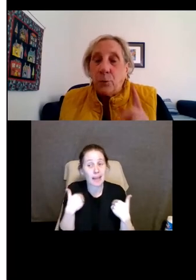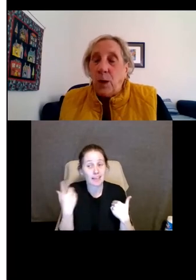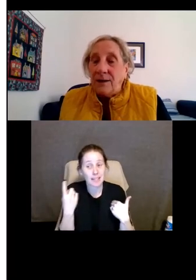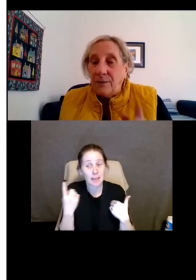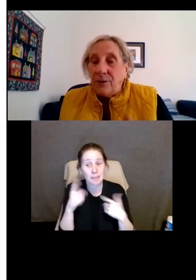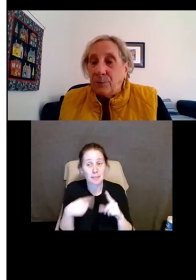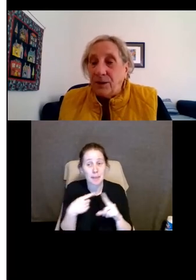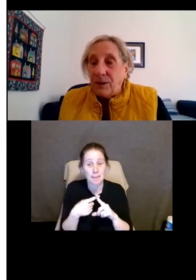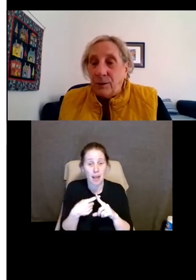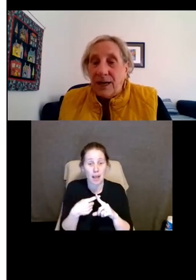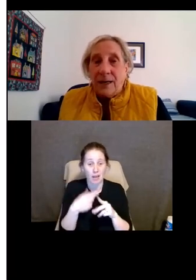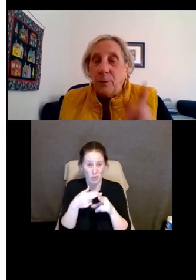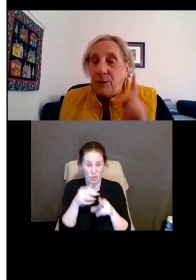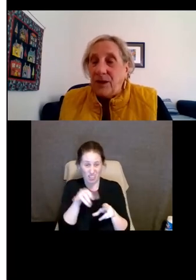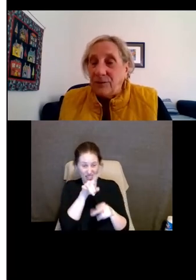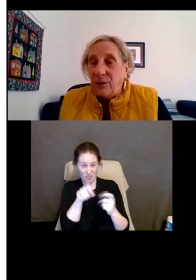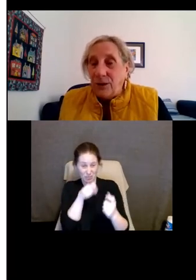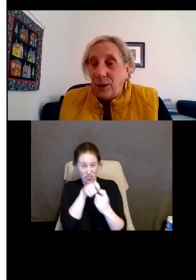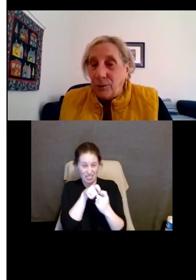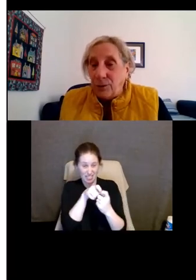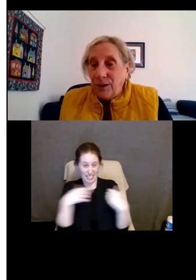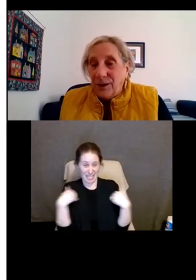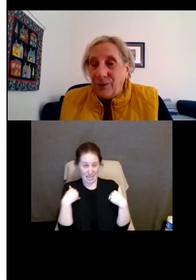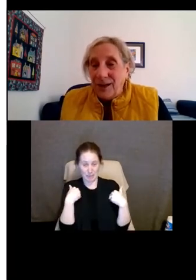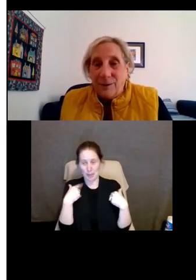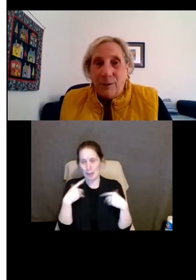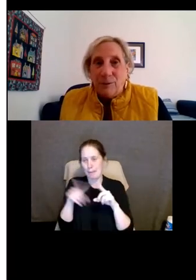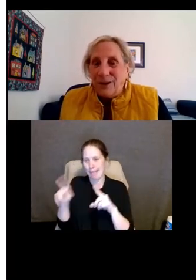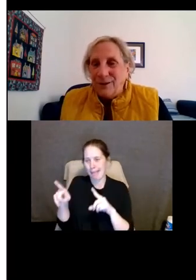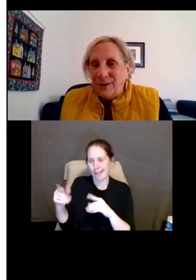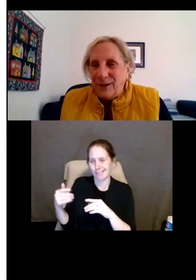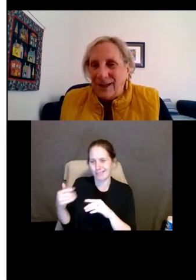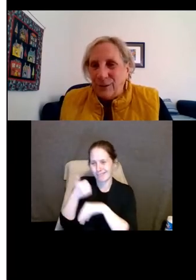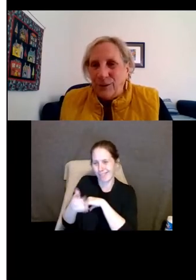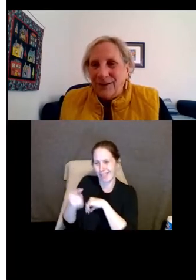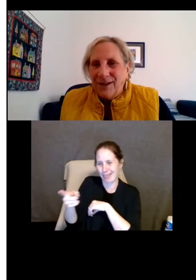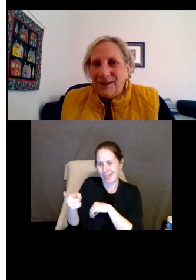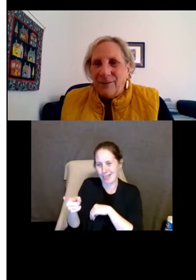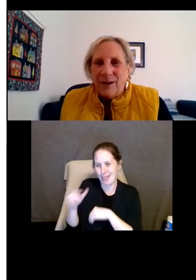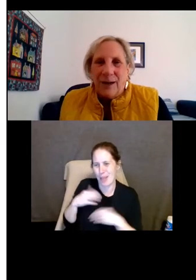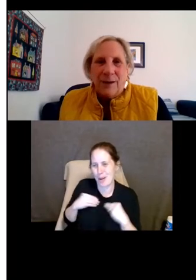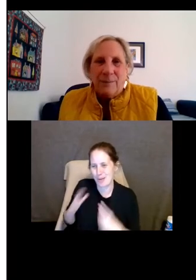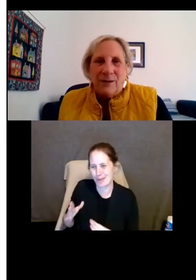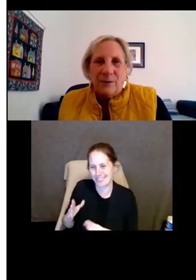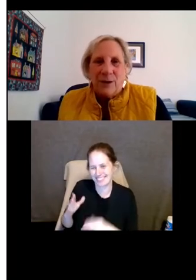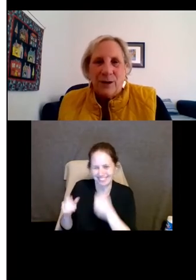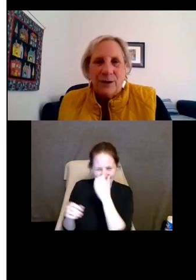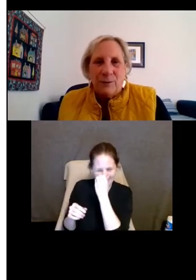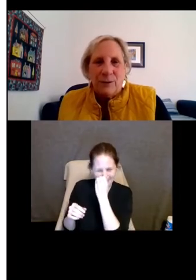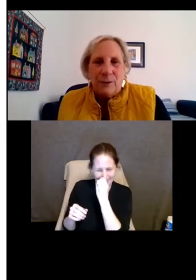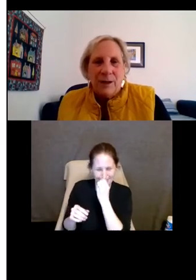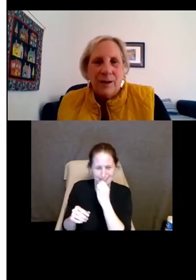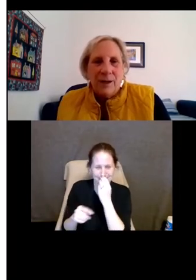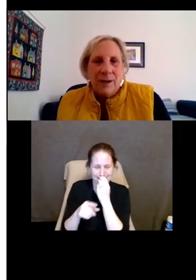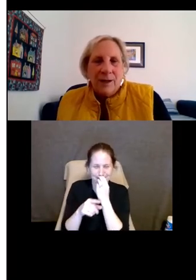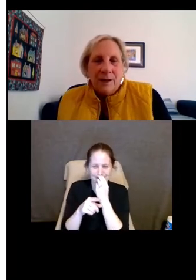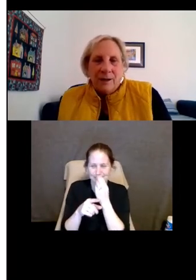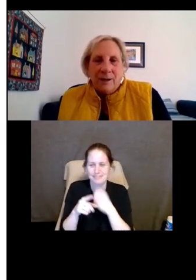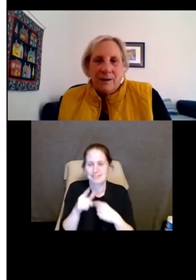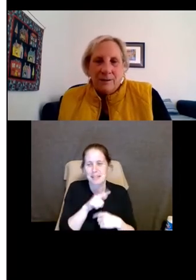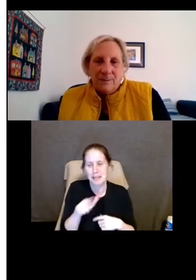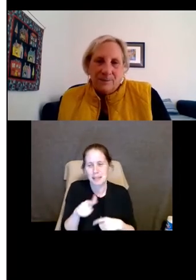about the weight of this particular animal, but that's on the owner of the animal, not on the landlord, to have a comment about this very cute little,